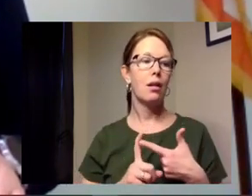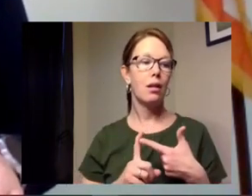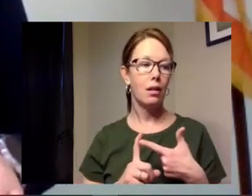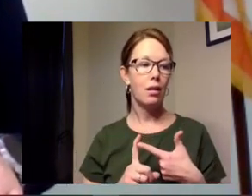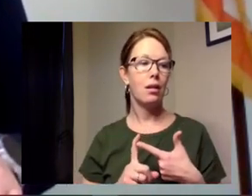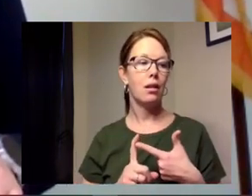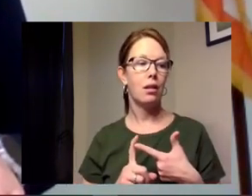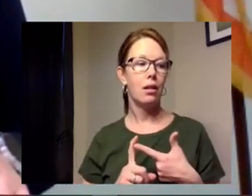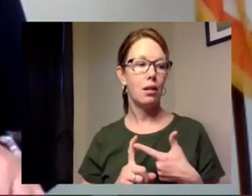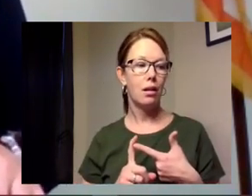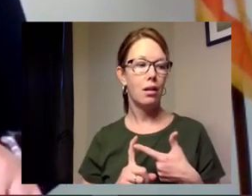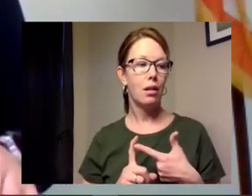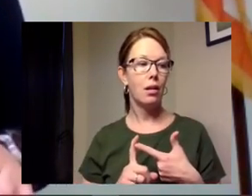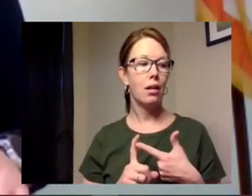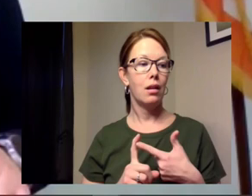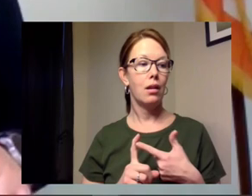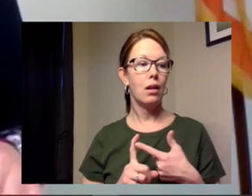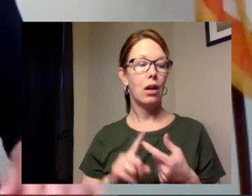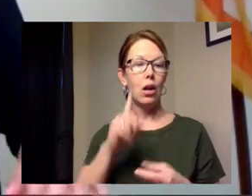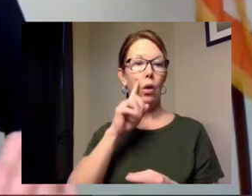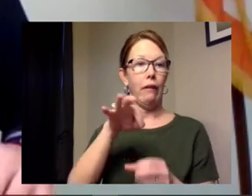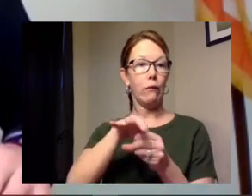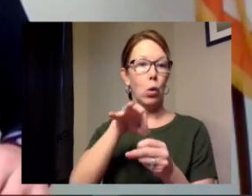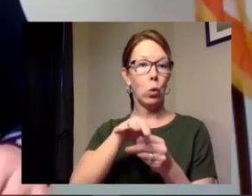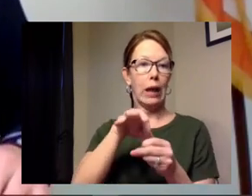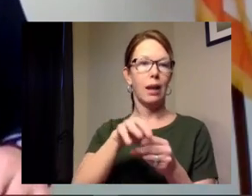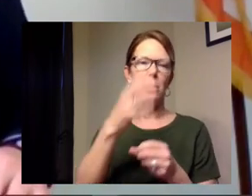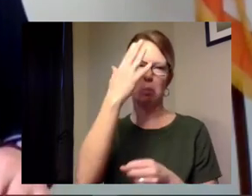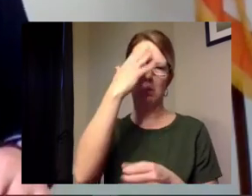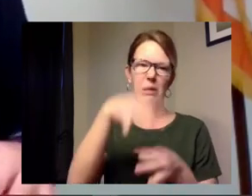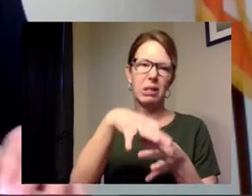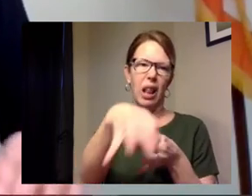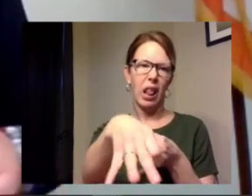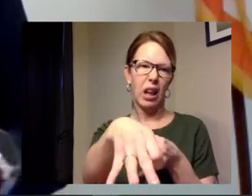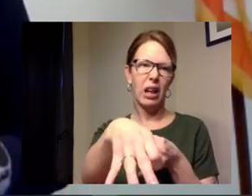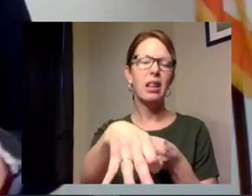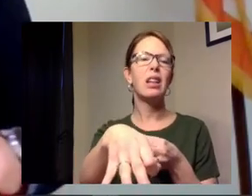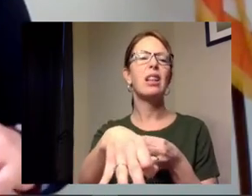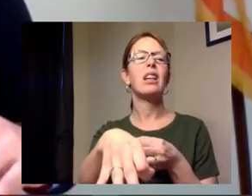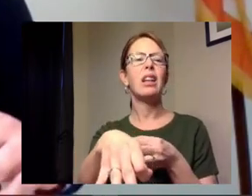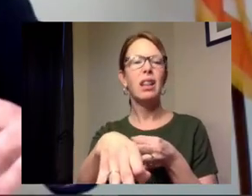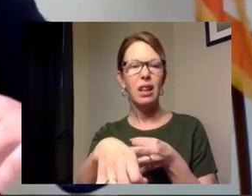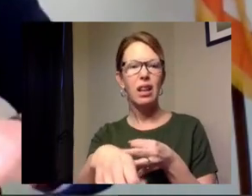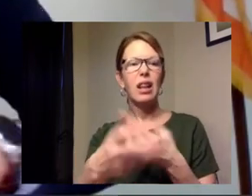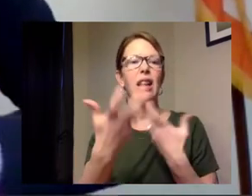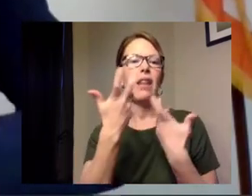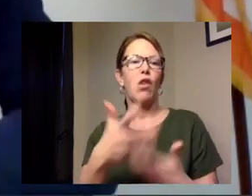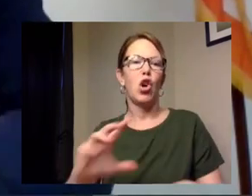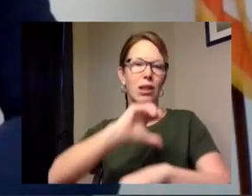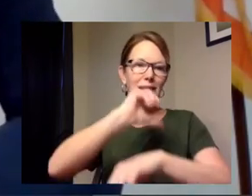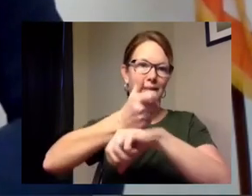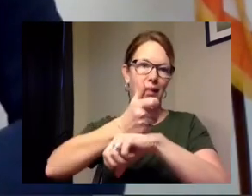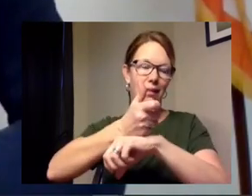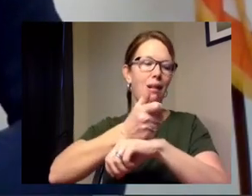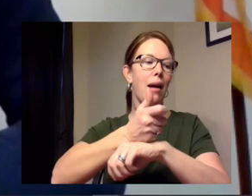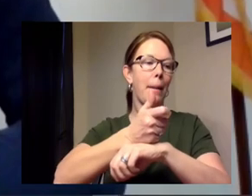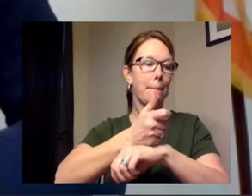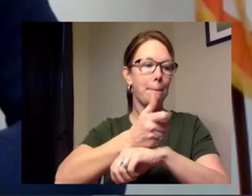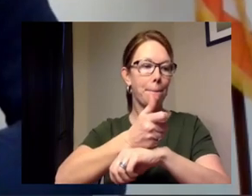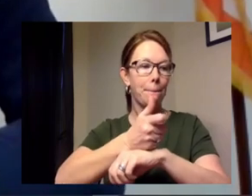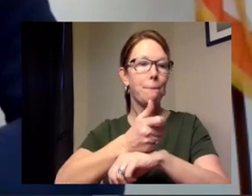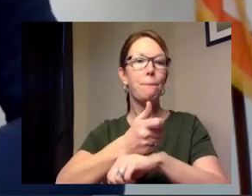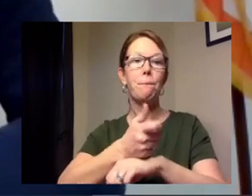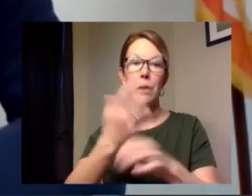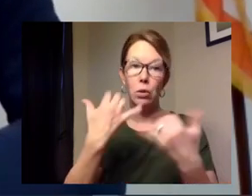as you know the voting uh voting was delayed the general assembly has put in a process to allow adherents to